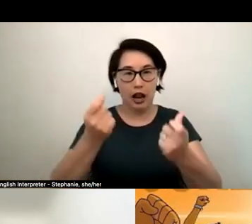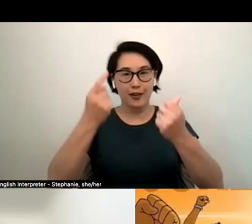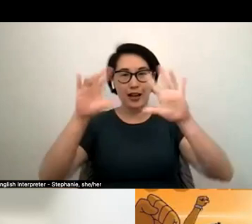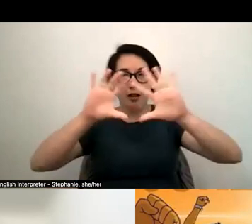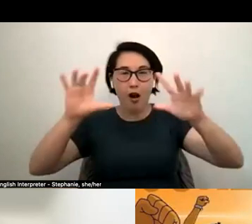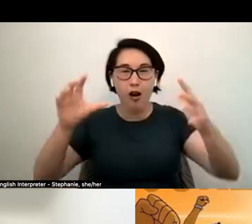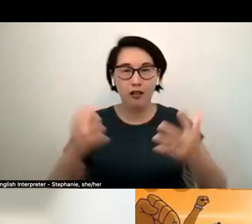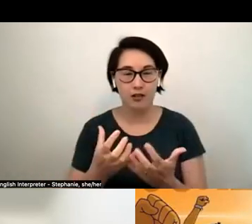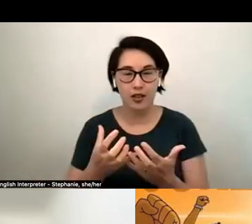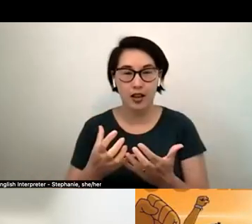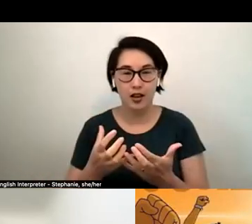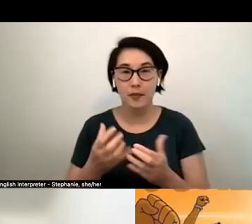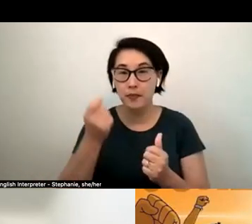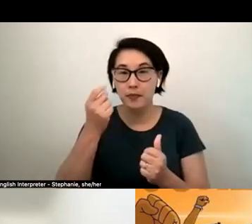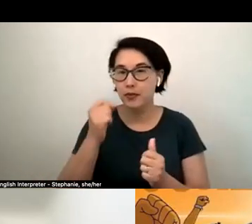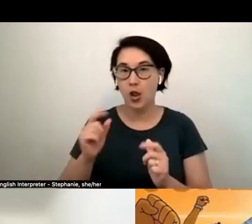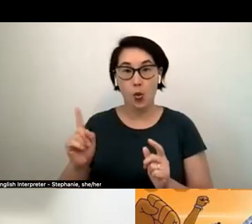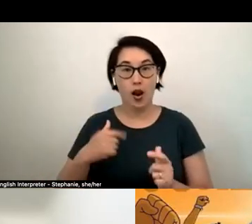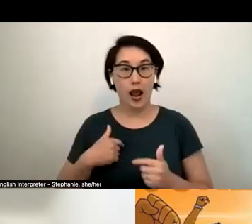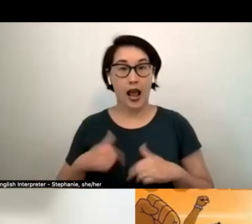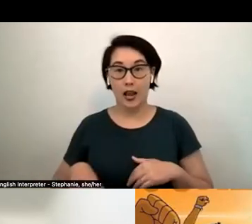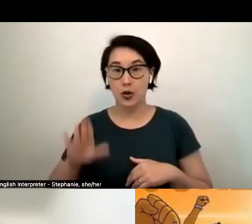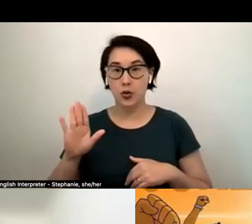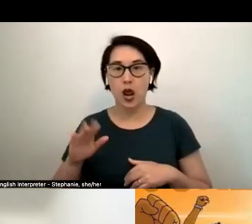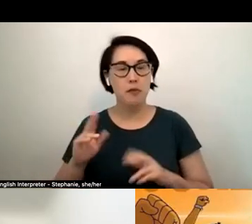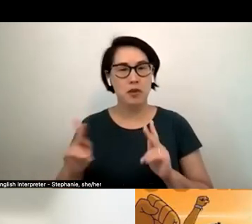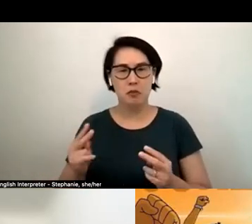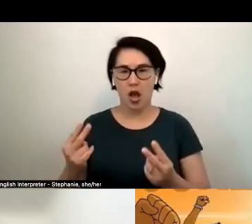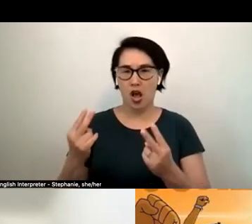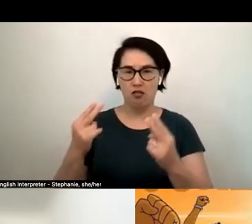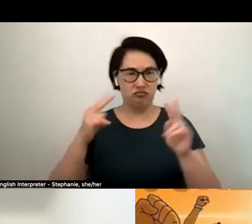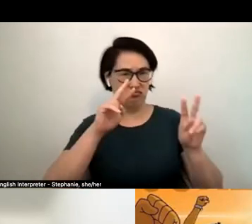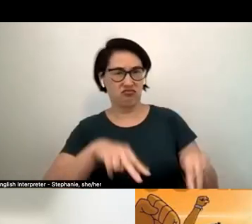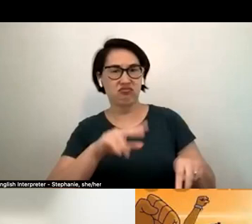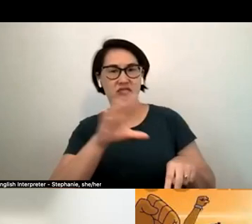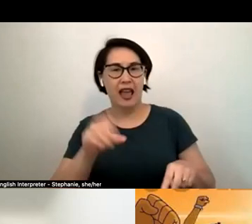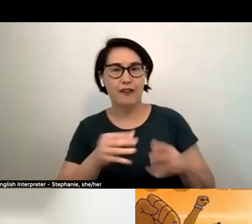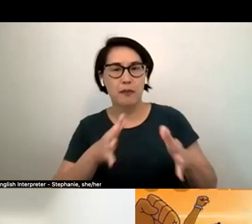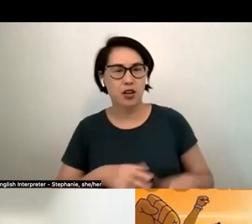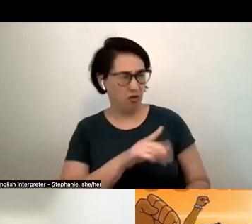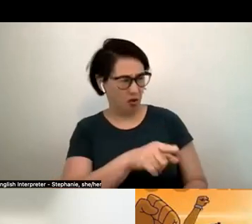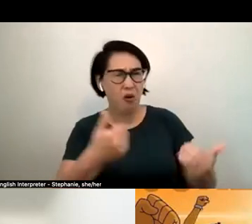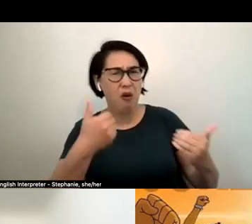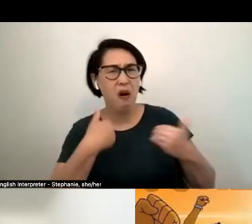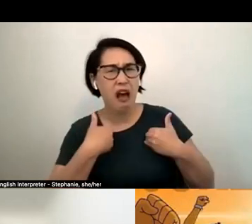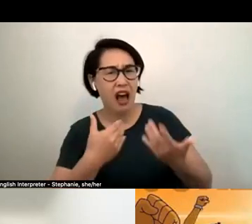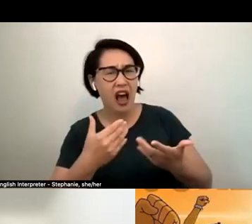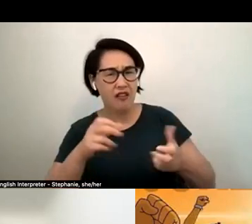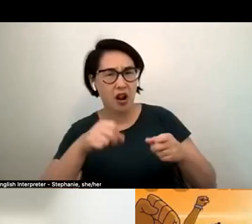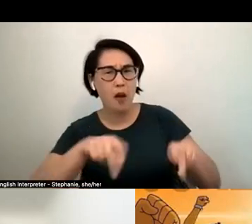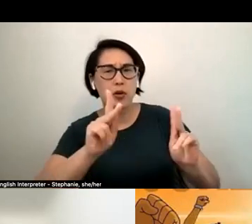look down on african americans well they have all these opportunities why can't they but they don't understand the generational trauma